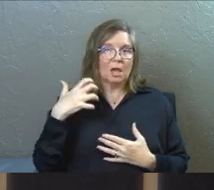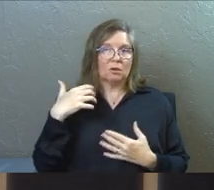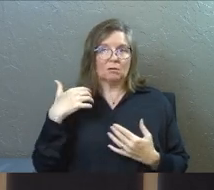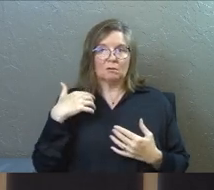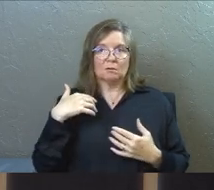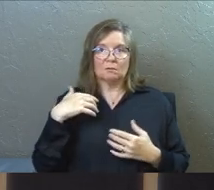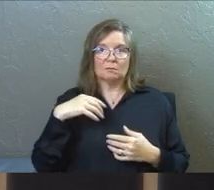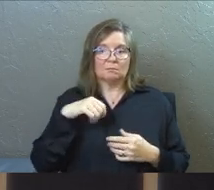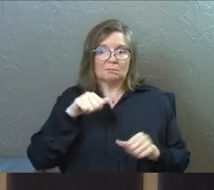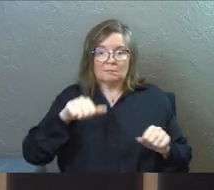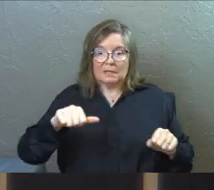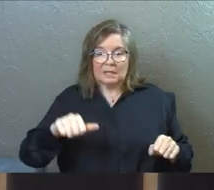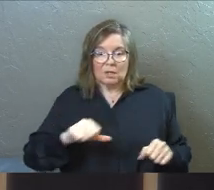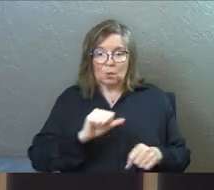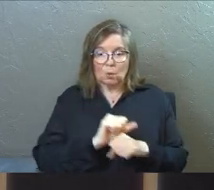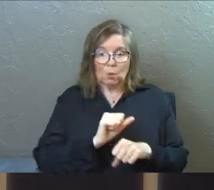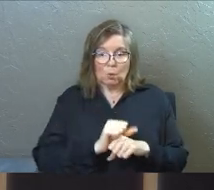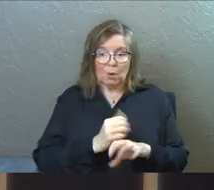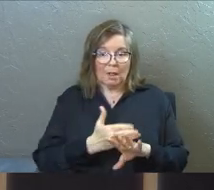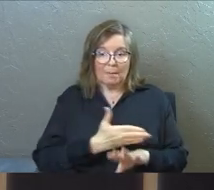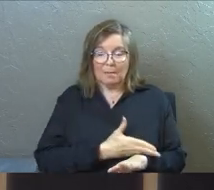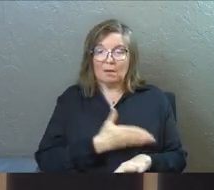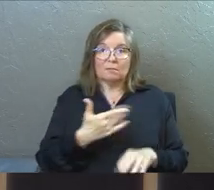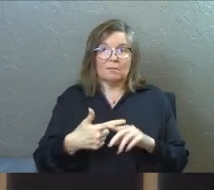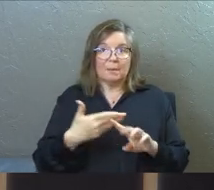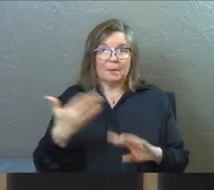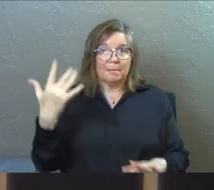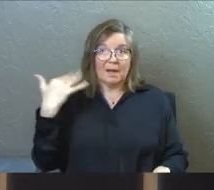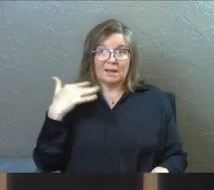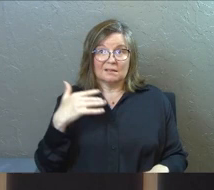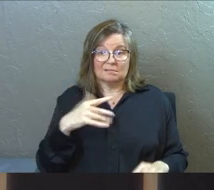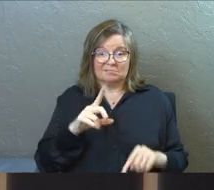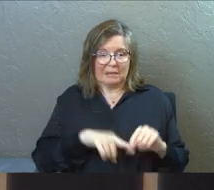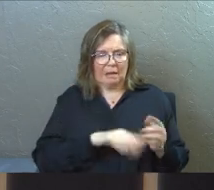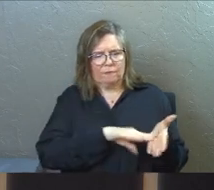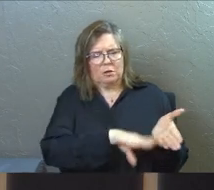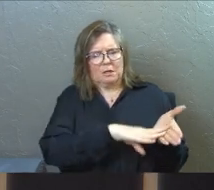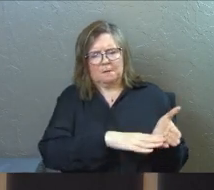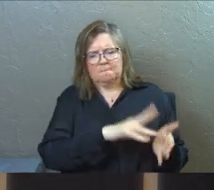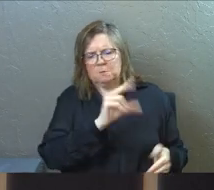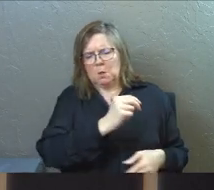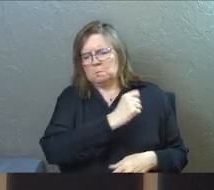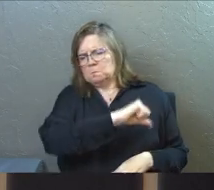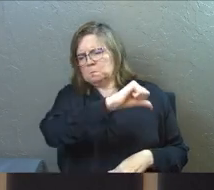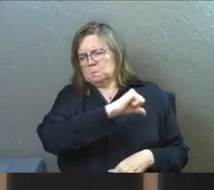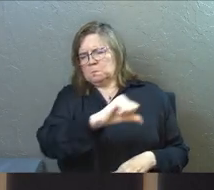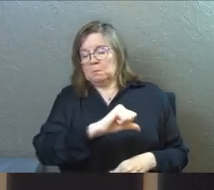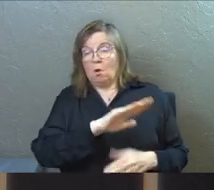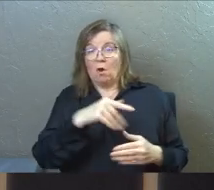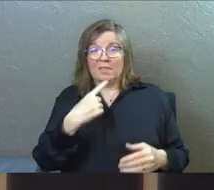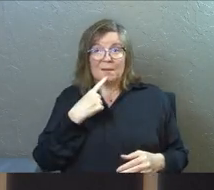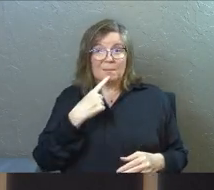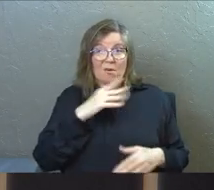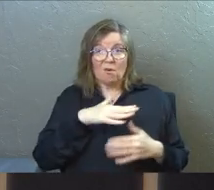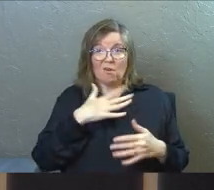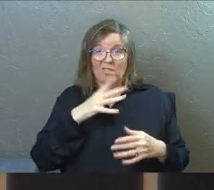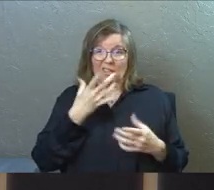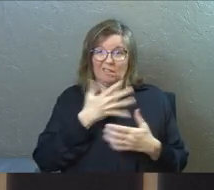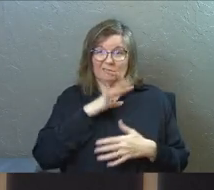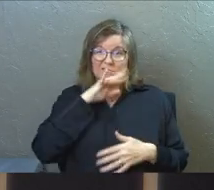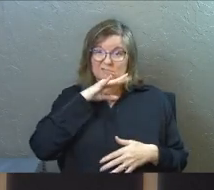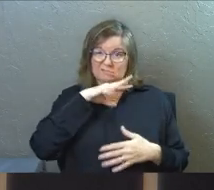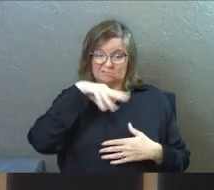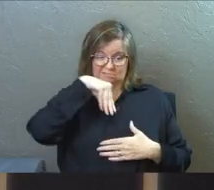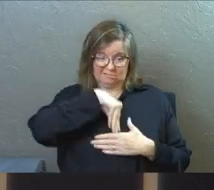in your inability to work on the past, in your inability to forgive anybody around you. All that bitterness, all that junk,